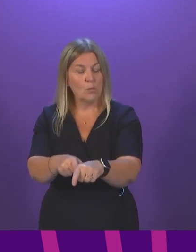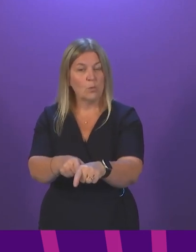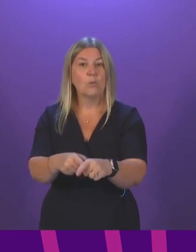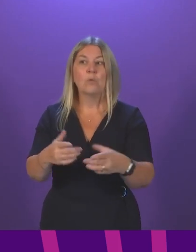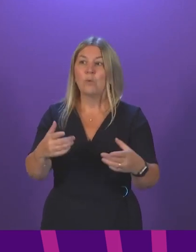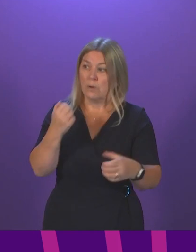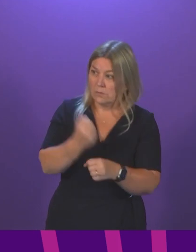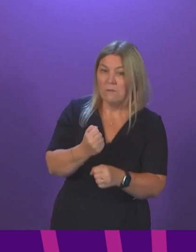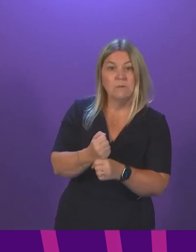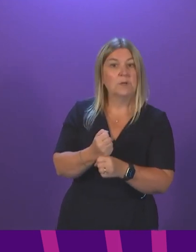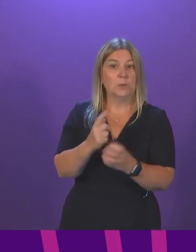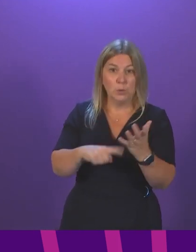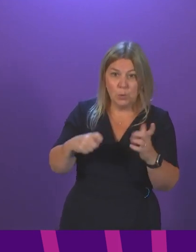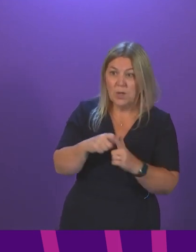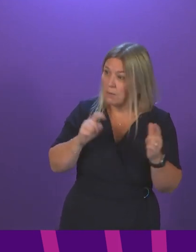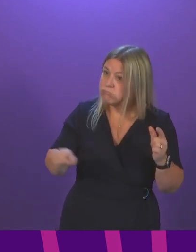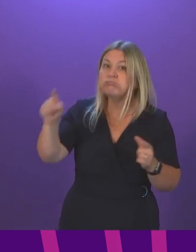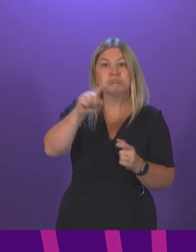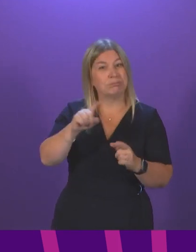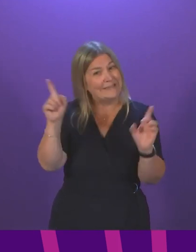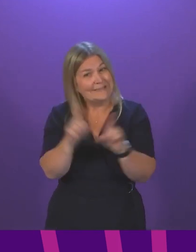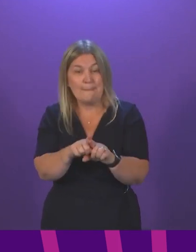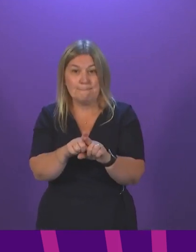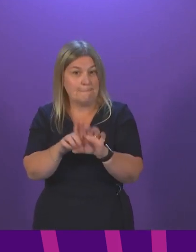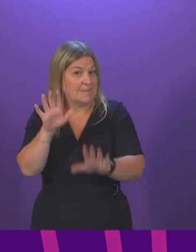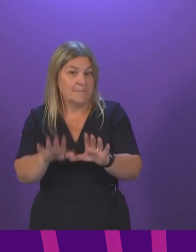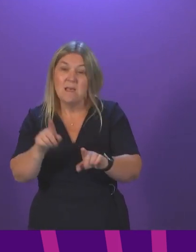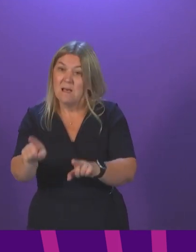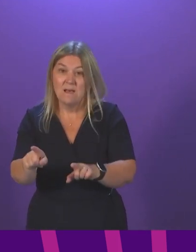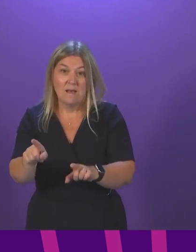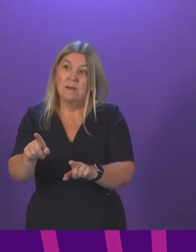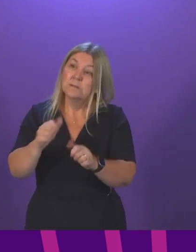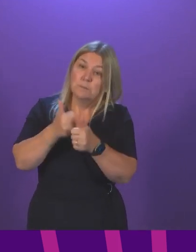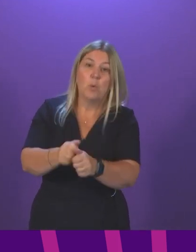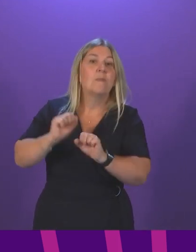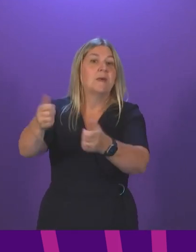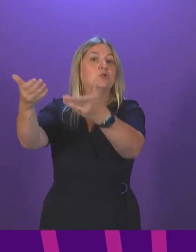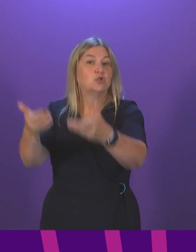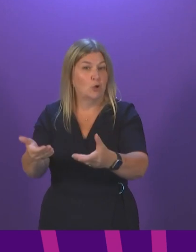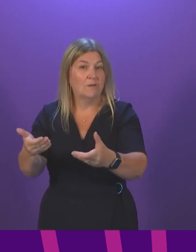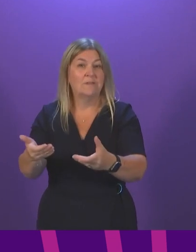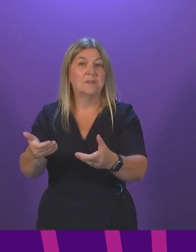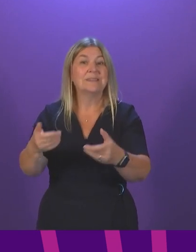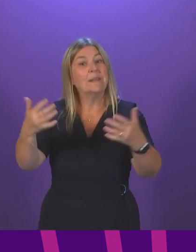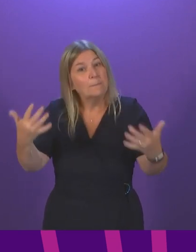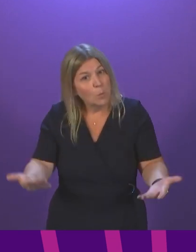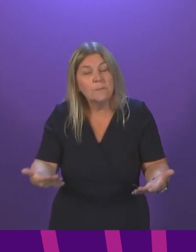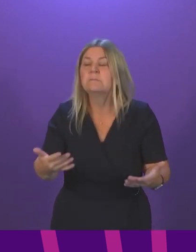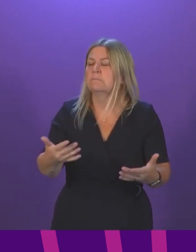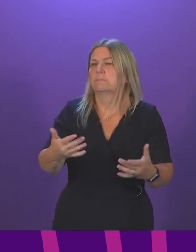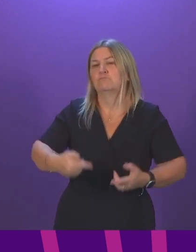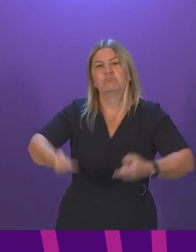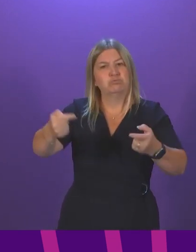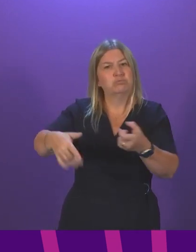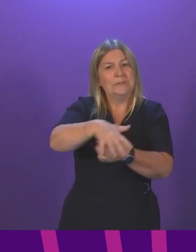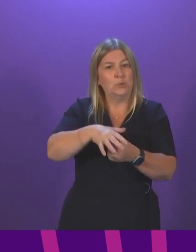governments right across the UK will be doing similar to support their services. We are in the most challenging set of circumstances that